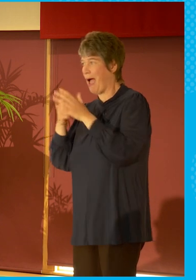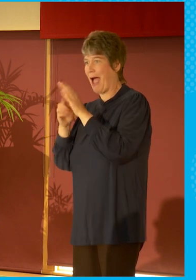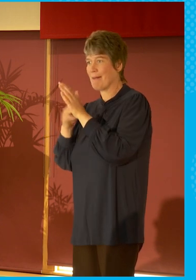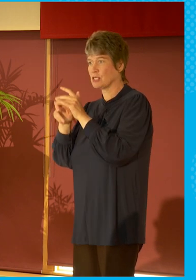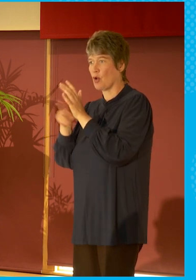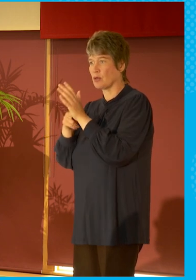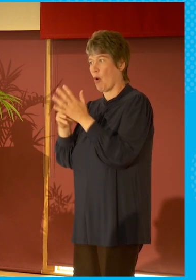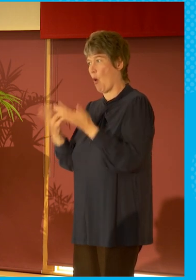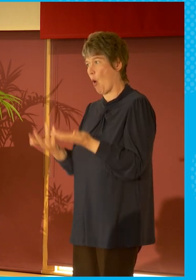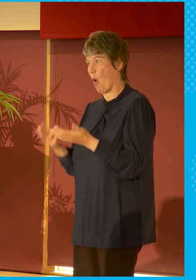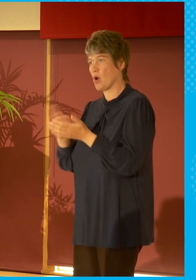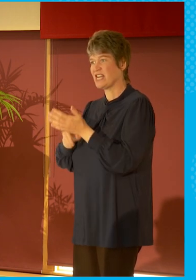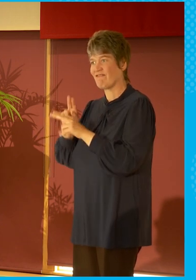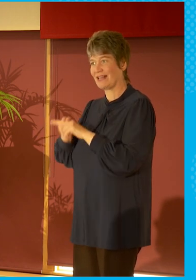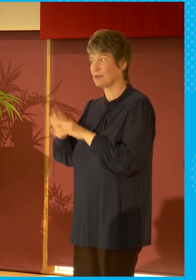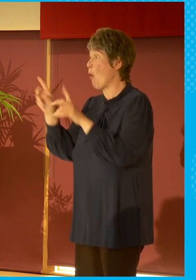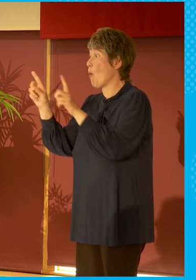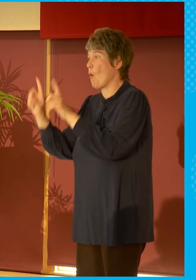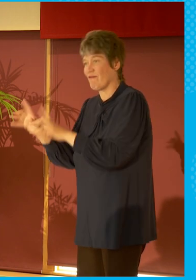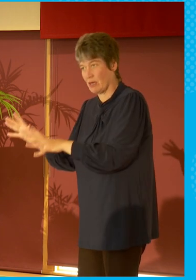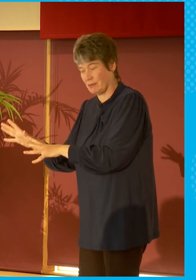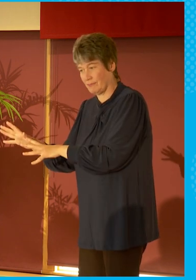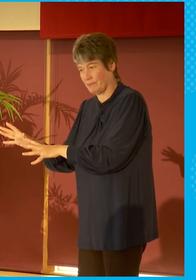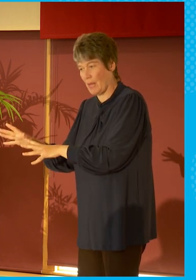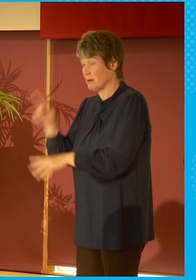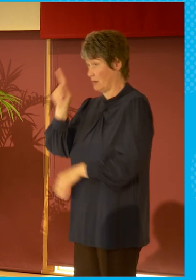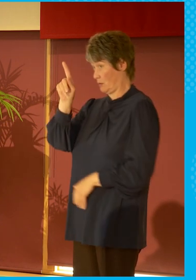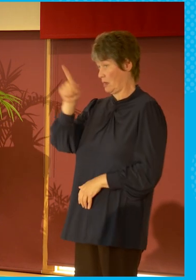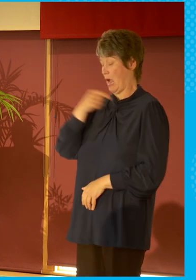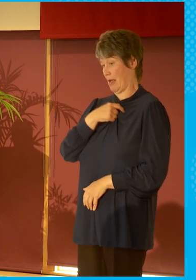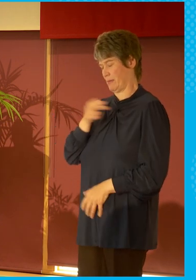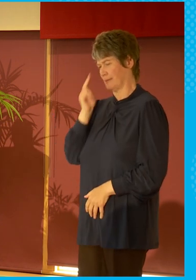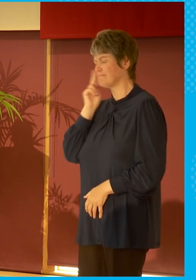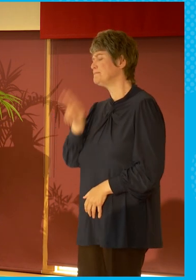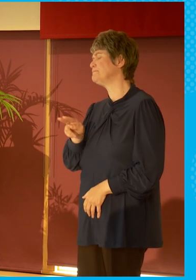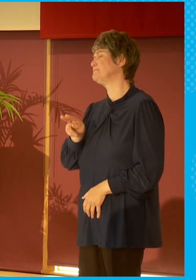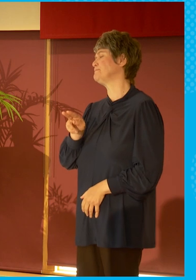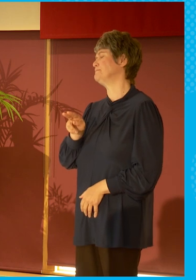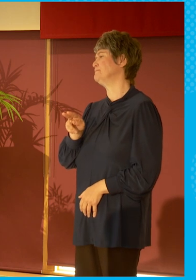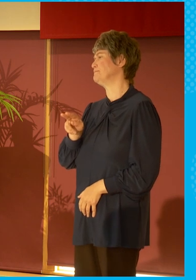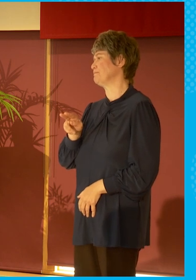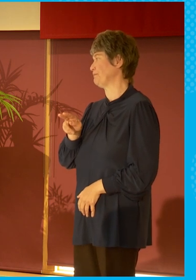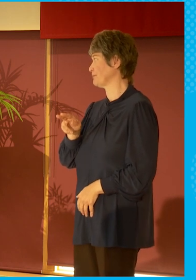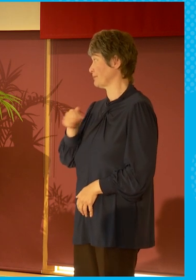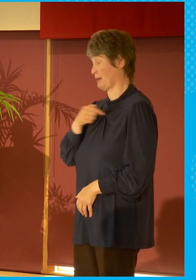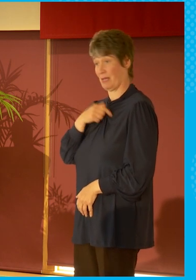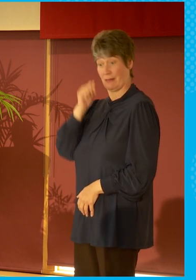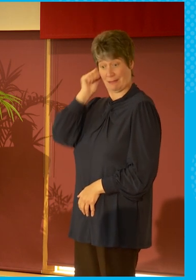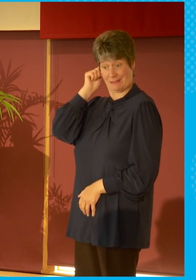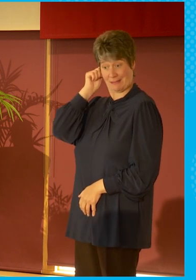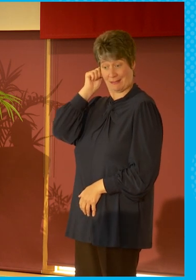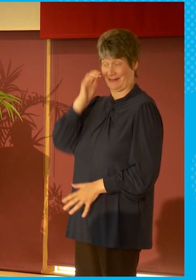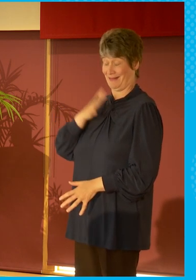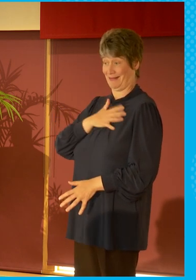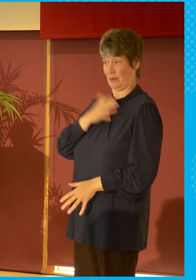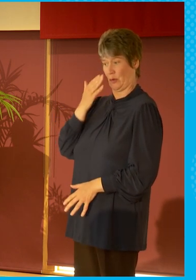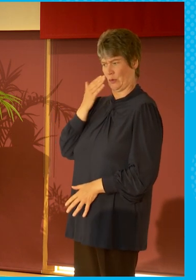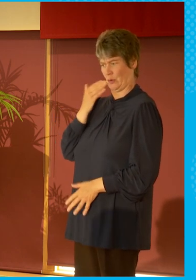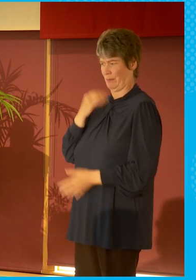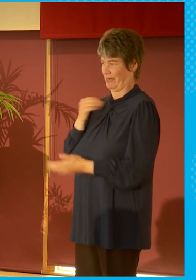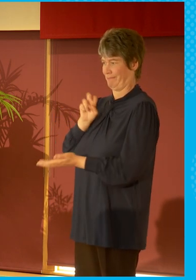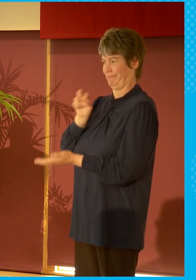Now what I've noticed is I'm very fortunate I've recently signed up with a global